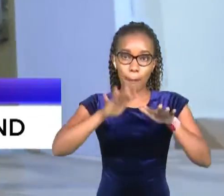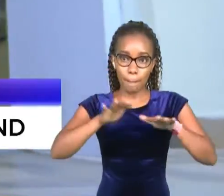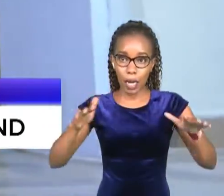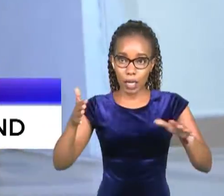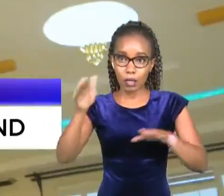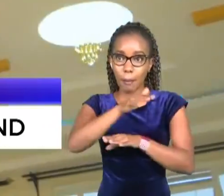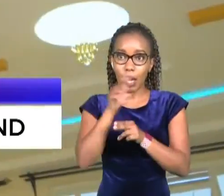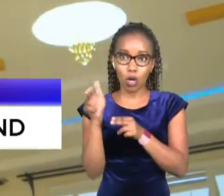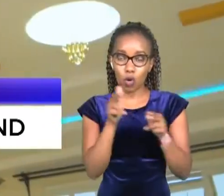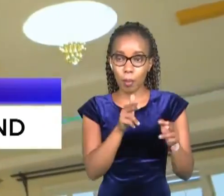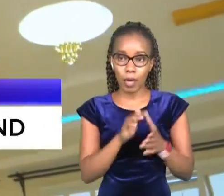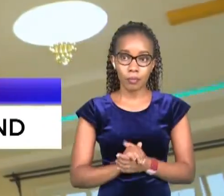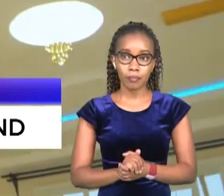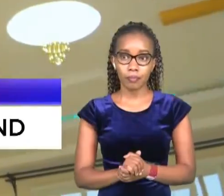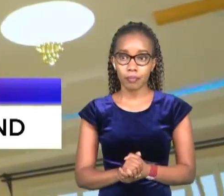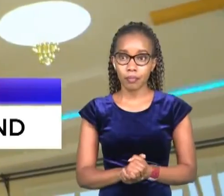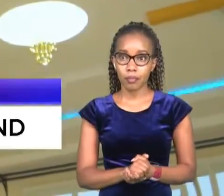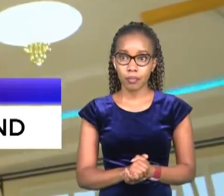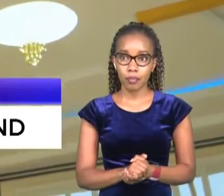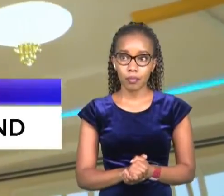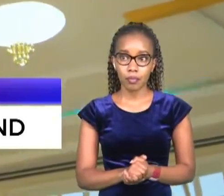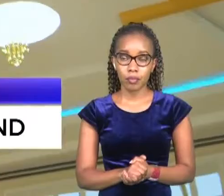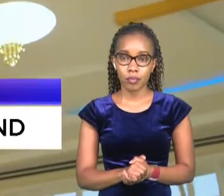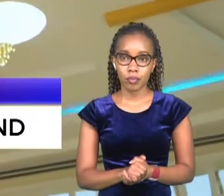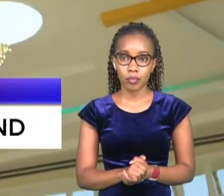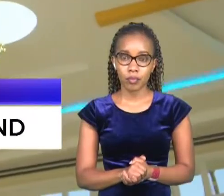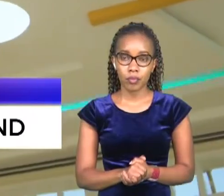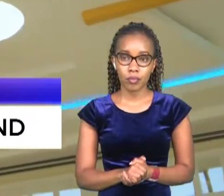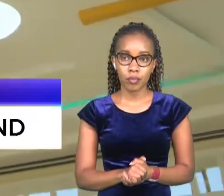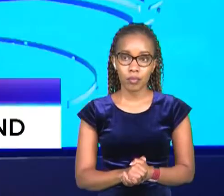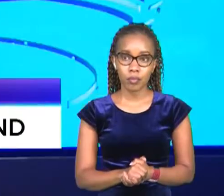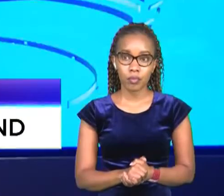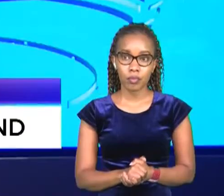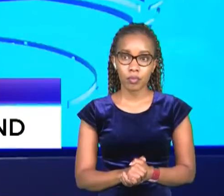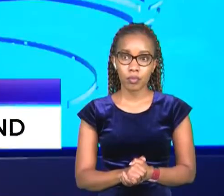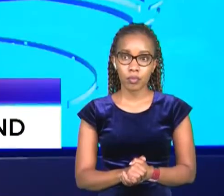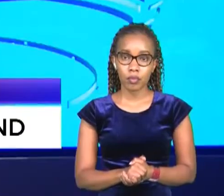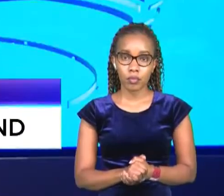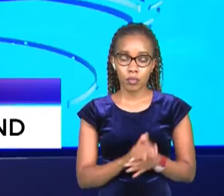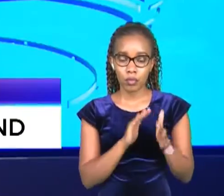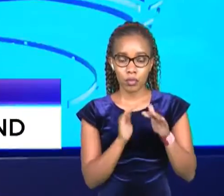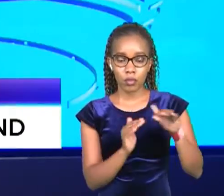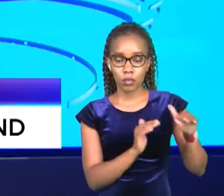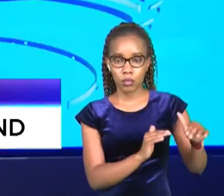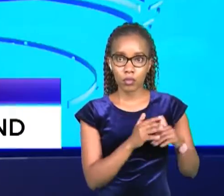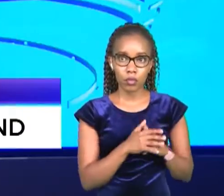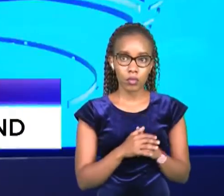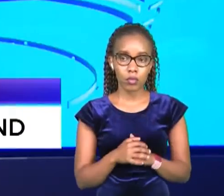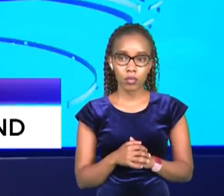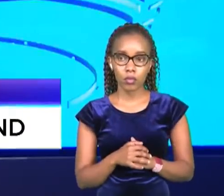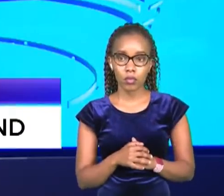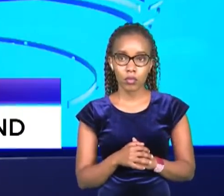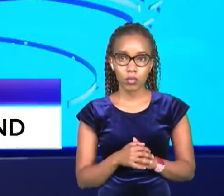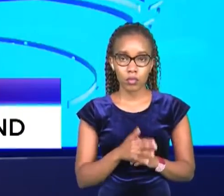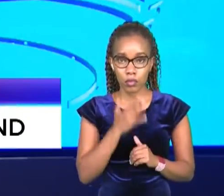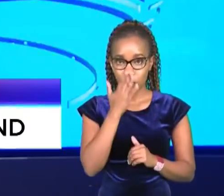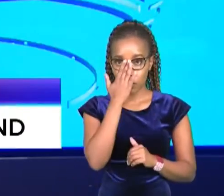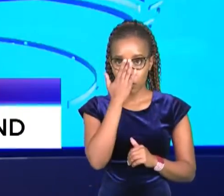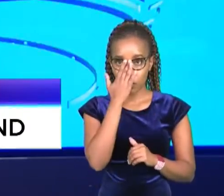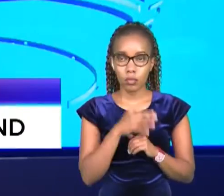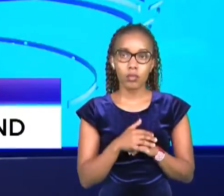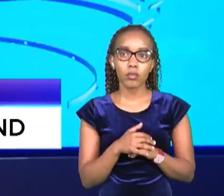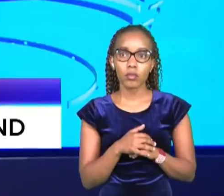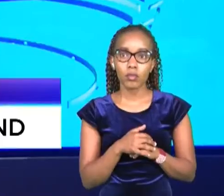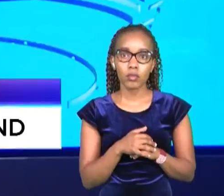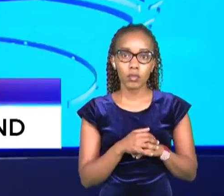kennedy kimani switch tv all right from the real estate to our farms